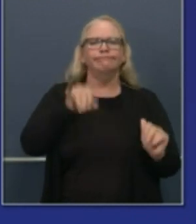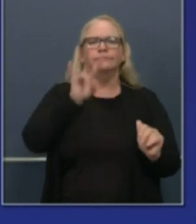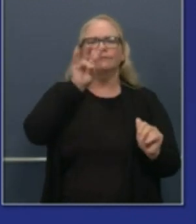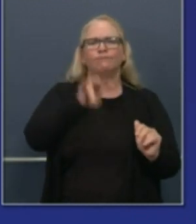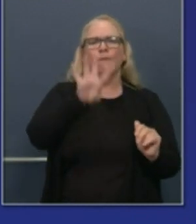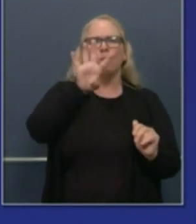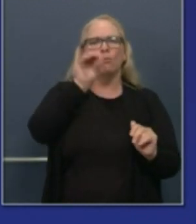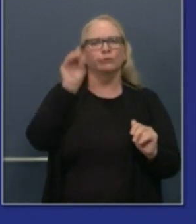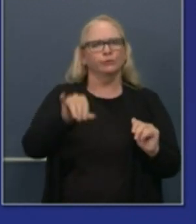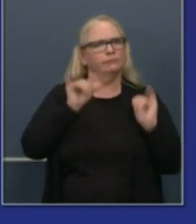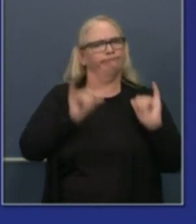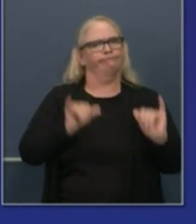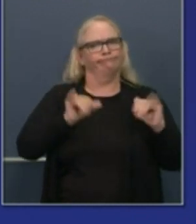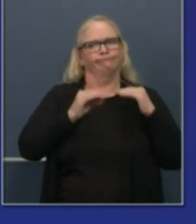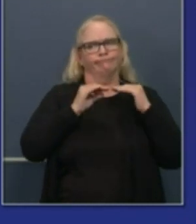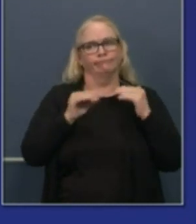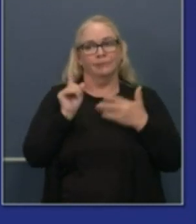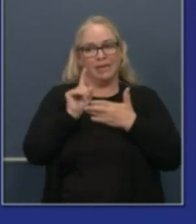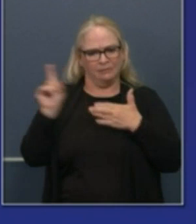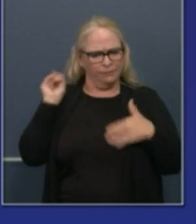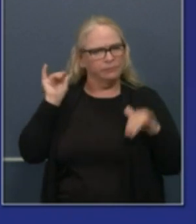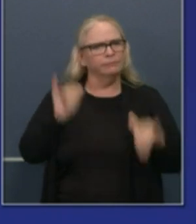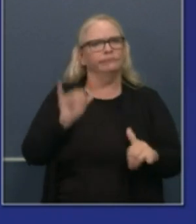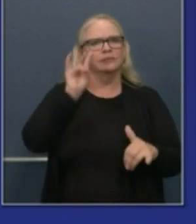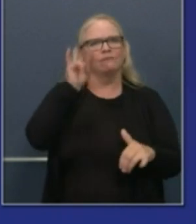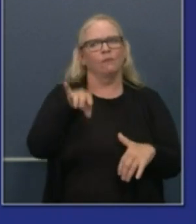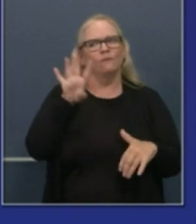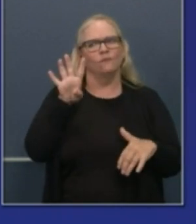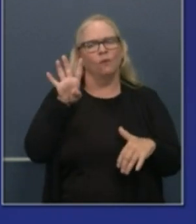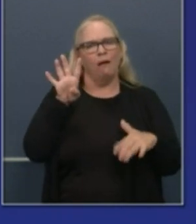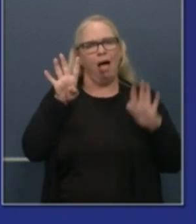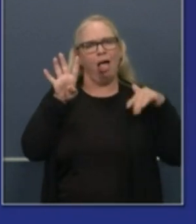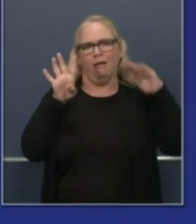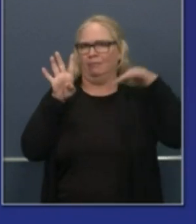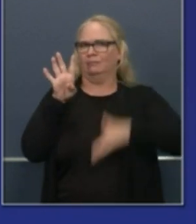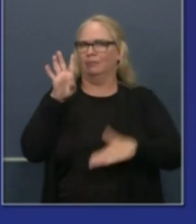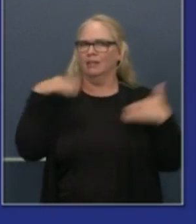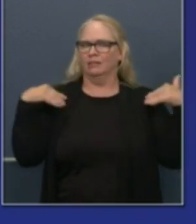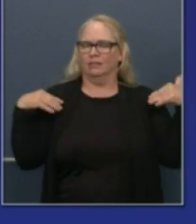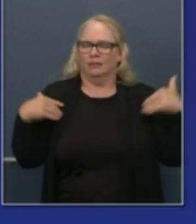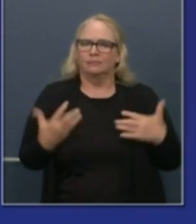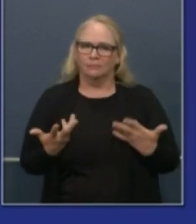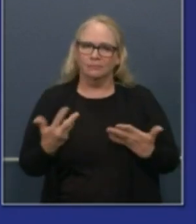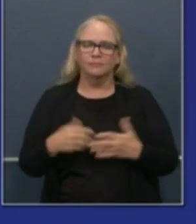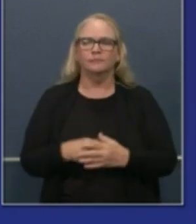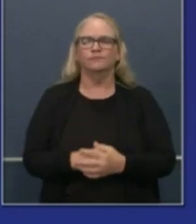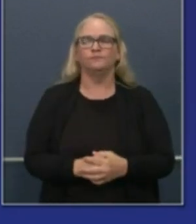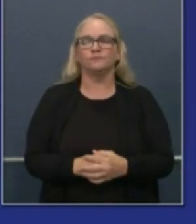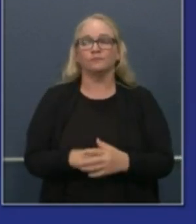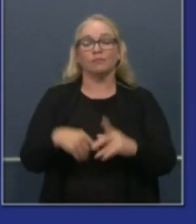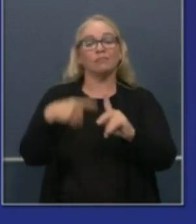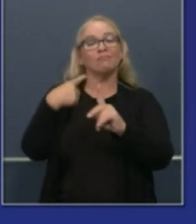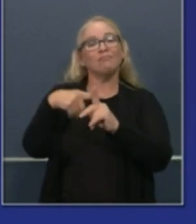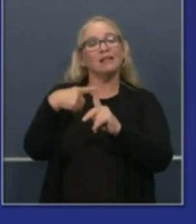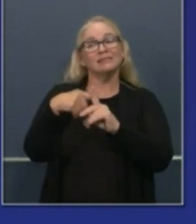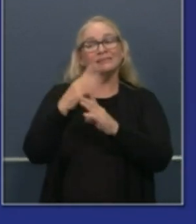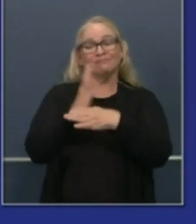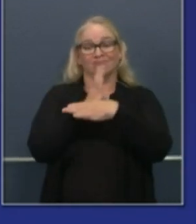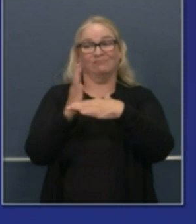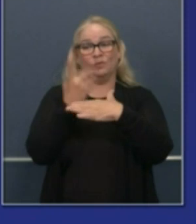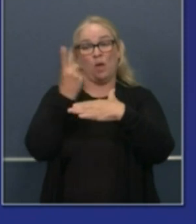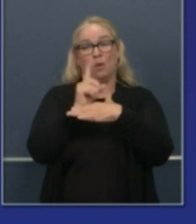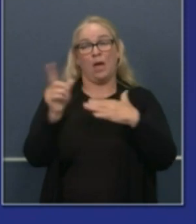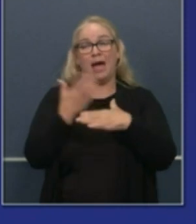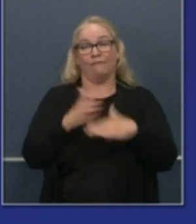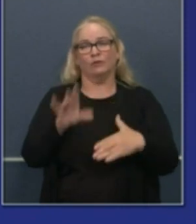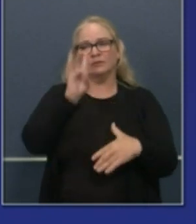.4 percent. Our seven-day positivity average last week was at 7.7 when I announced